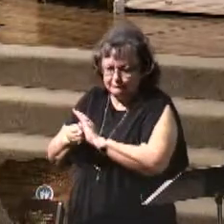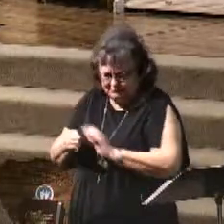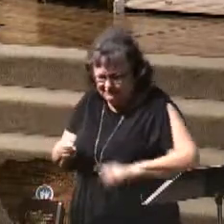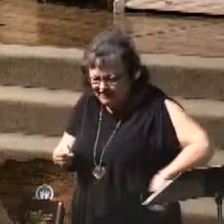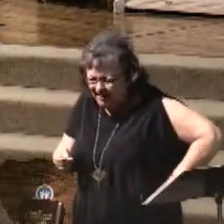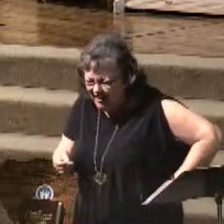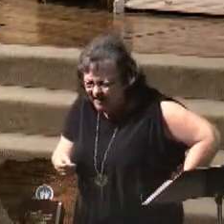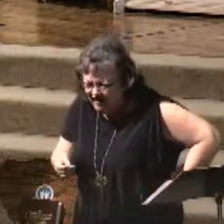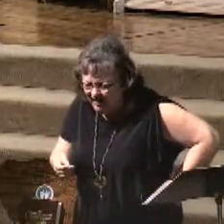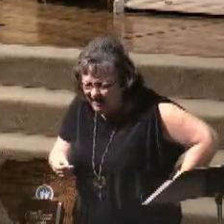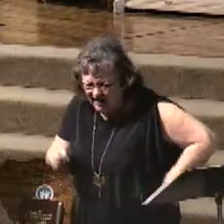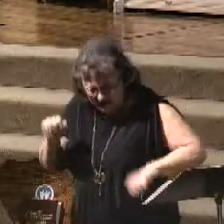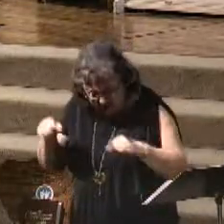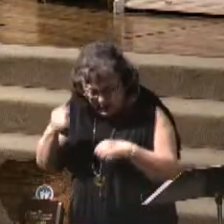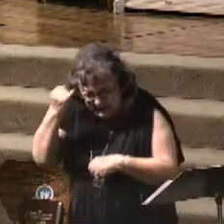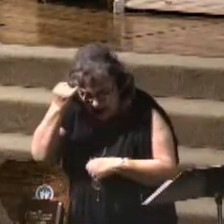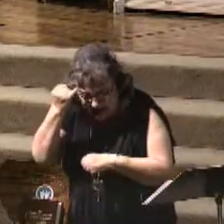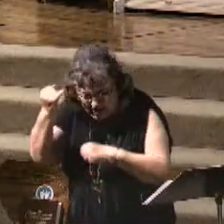Could you imagine that?